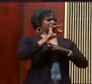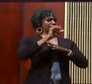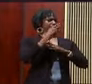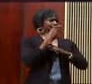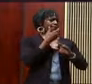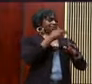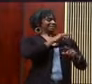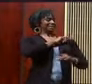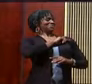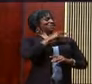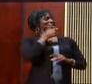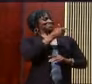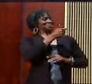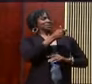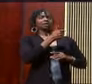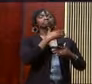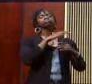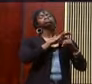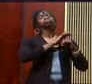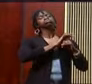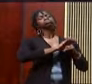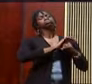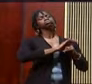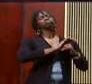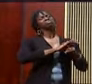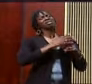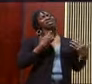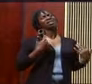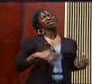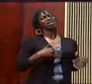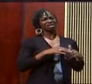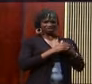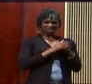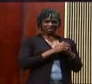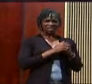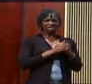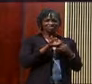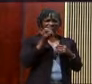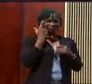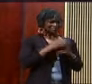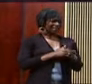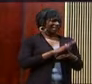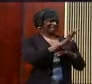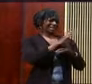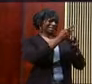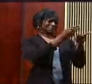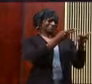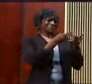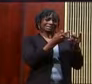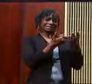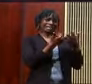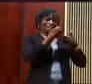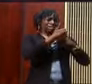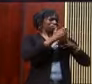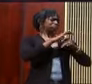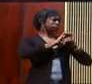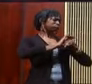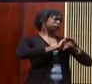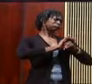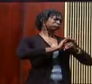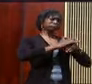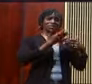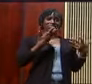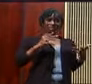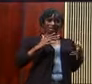after all. Nehemiah, please don't miss this, understands that his position is stressful. I